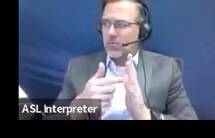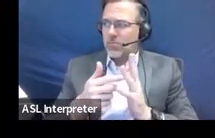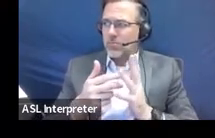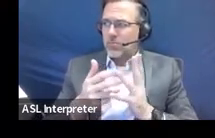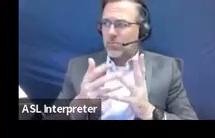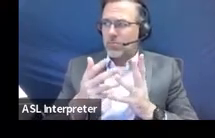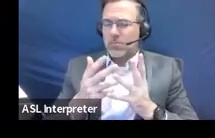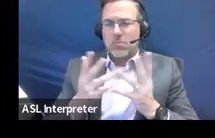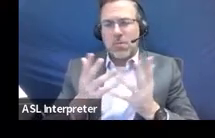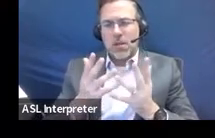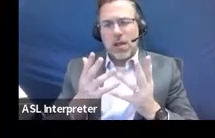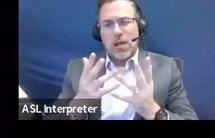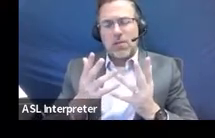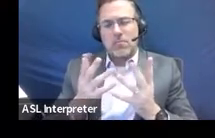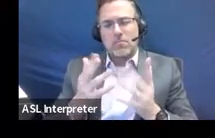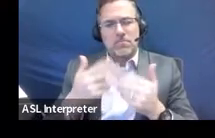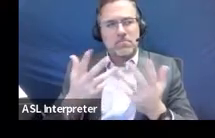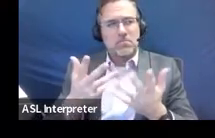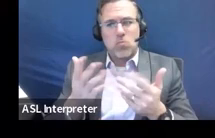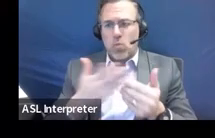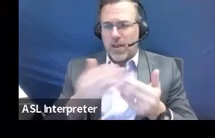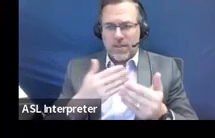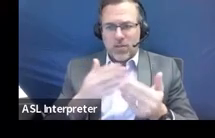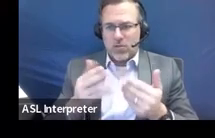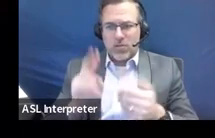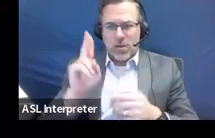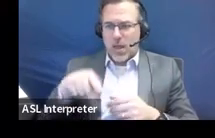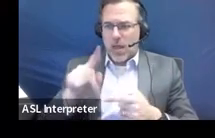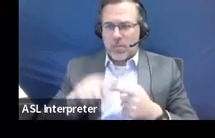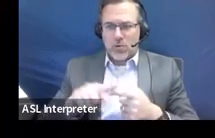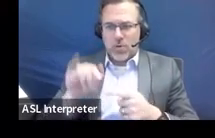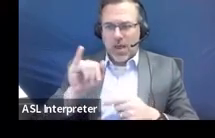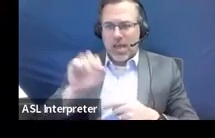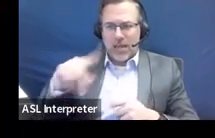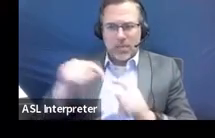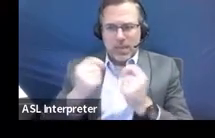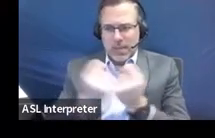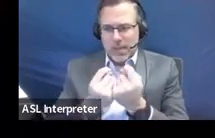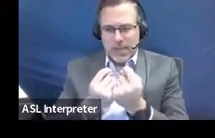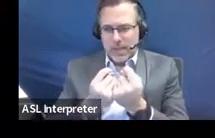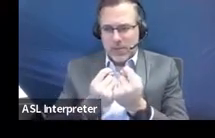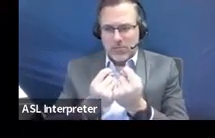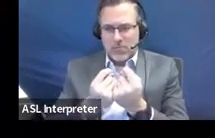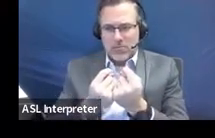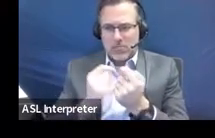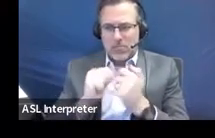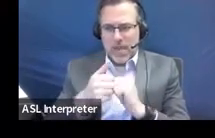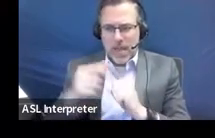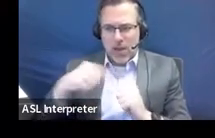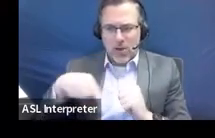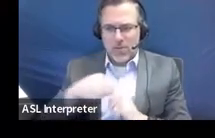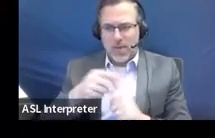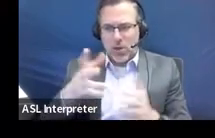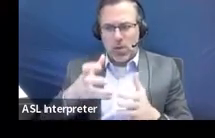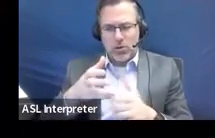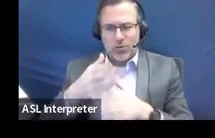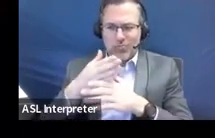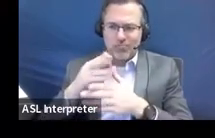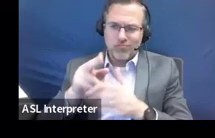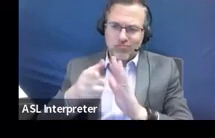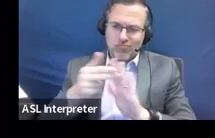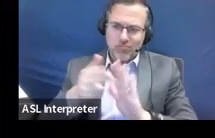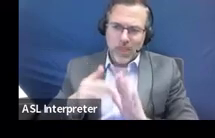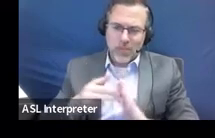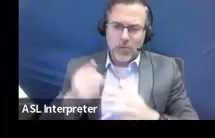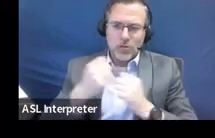it's definitely up to the IEP team and how they want to parse out those strengths and weaknesses for the student.